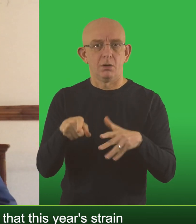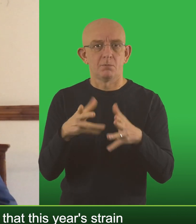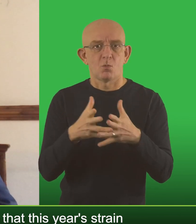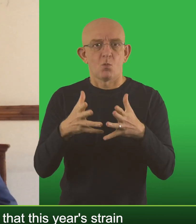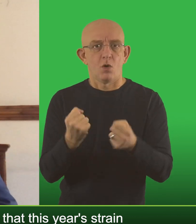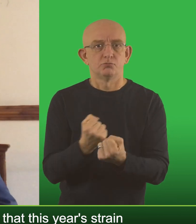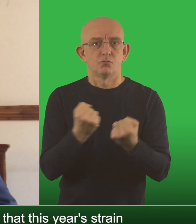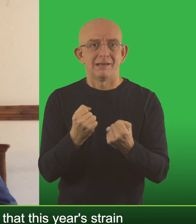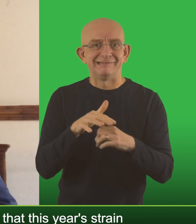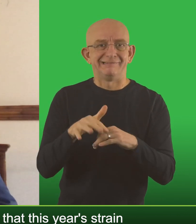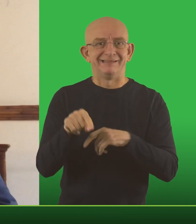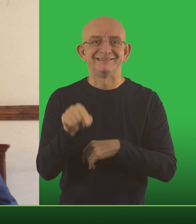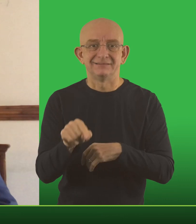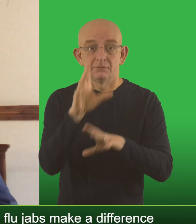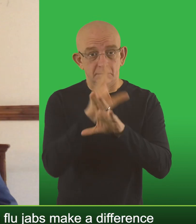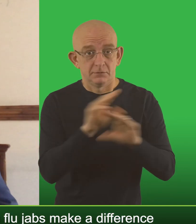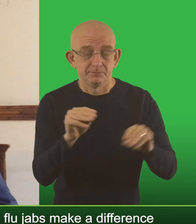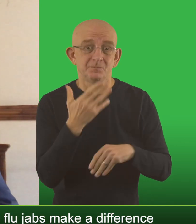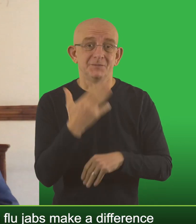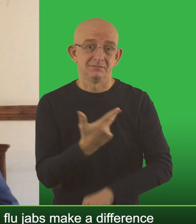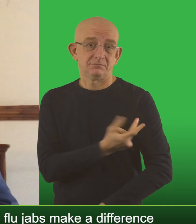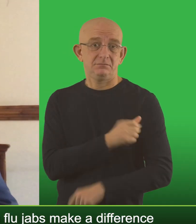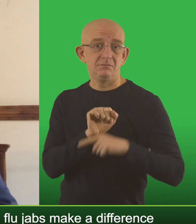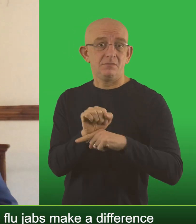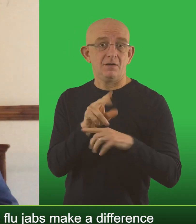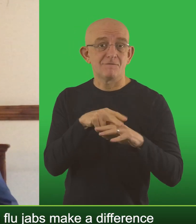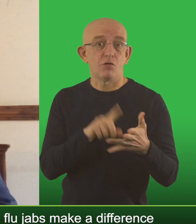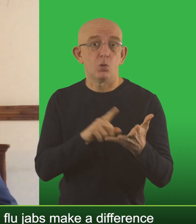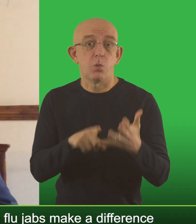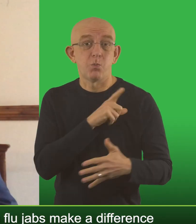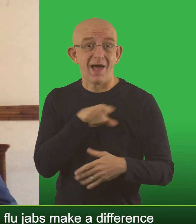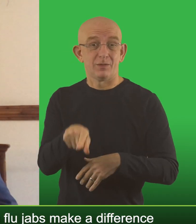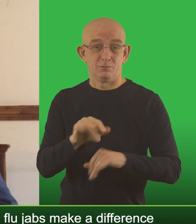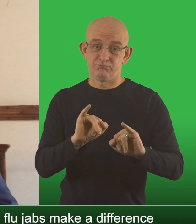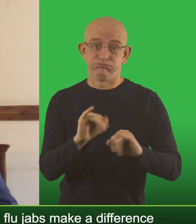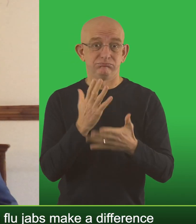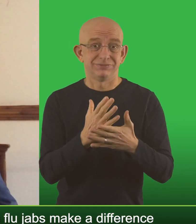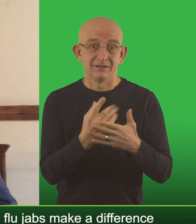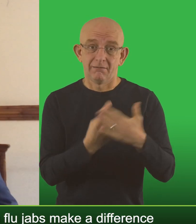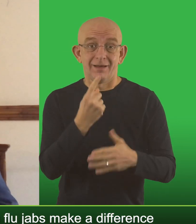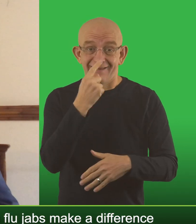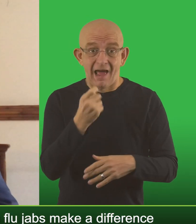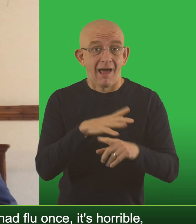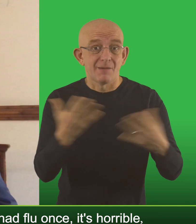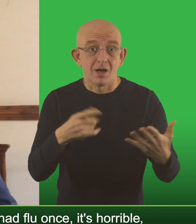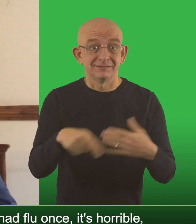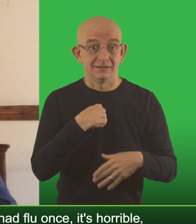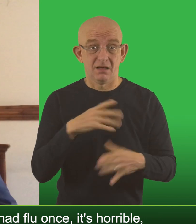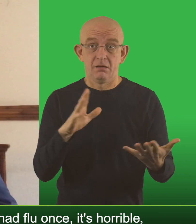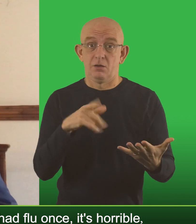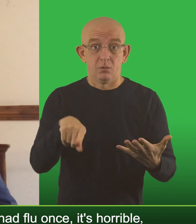strain is shaping up to be quite a virulent strain. Message get your flu jab because flu jabs make a difference and again it's one of those things that we can all do